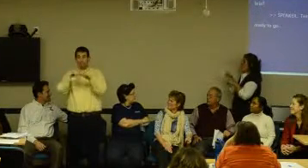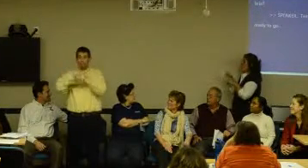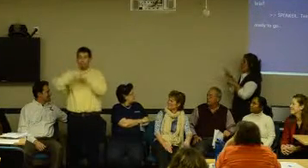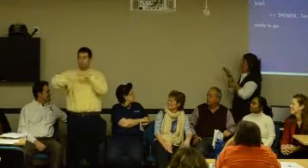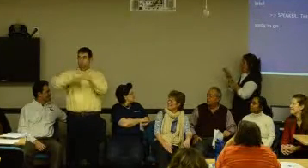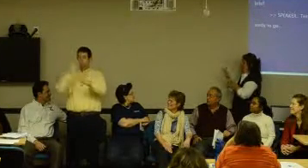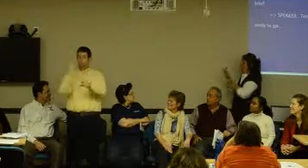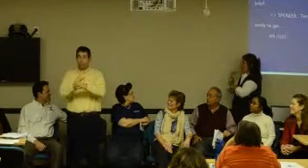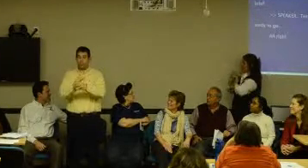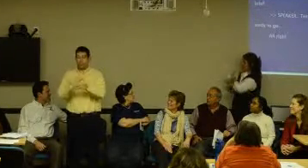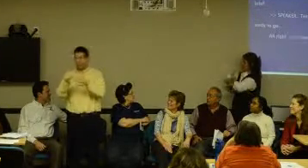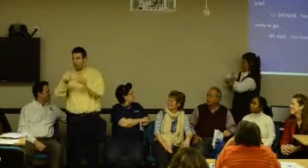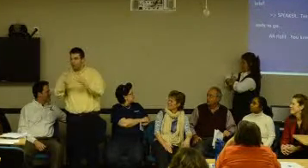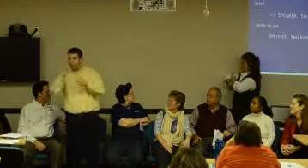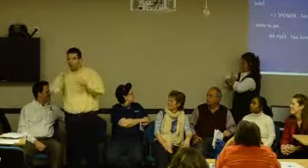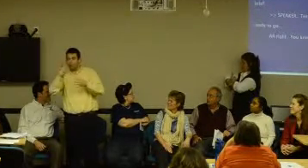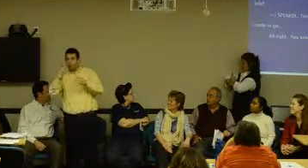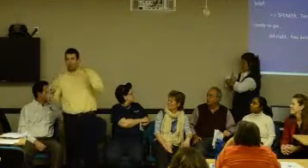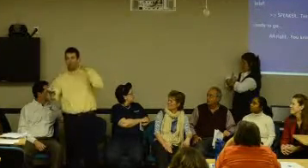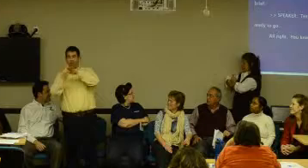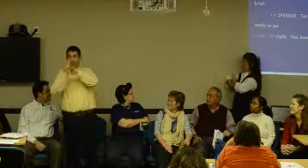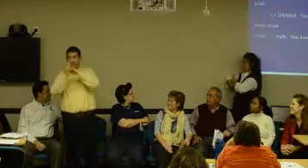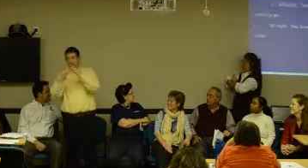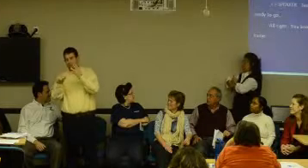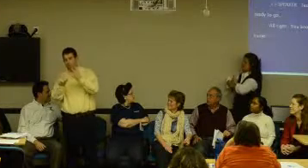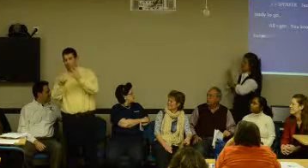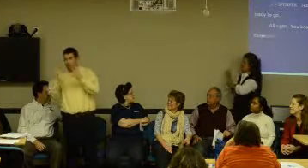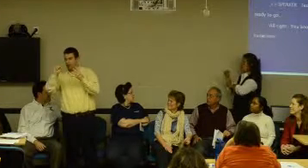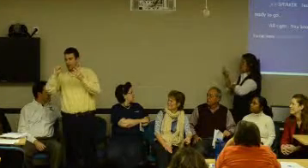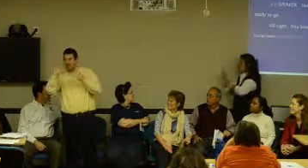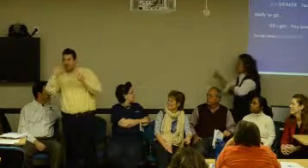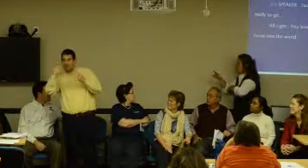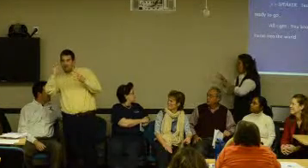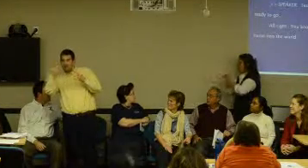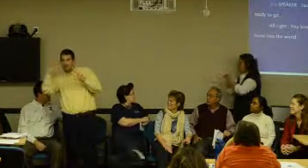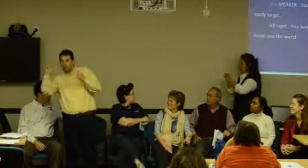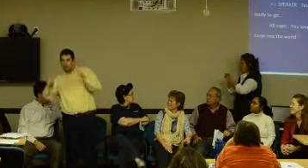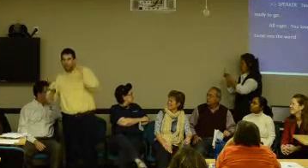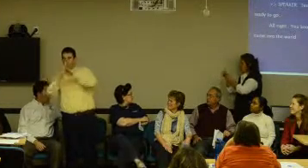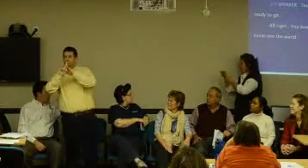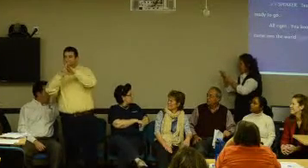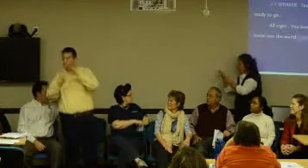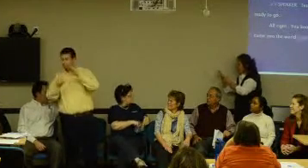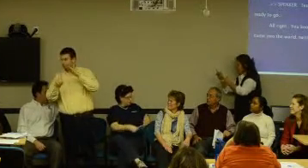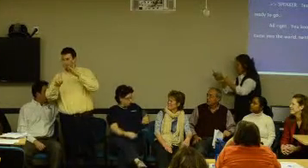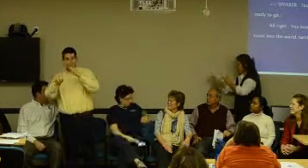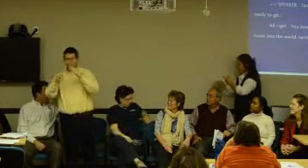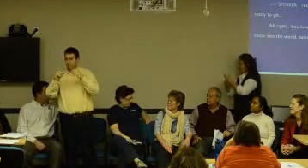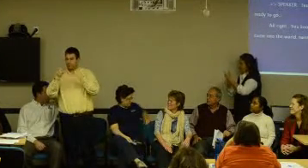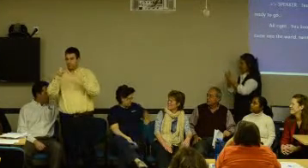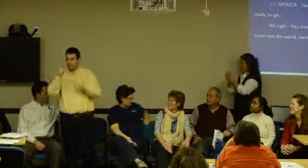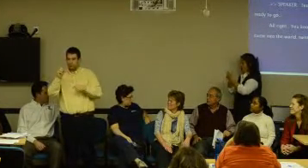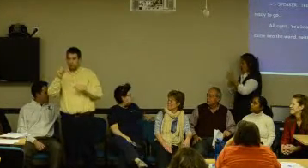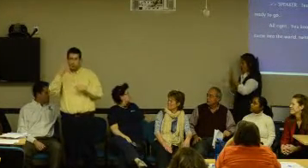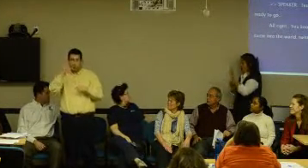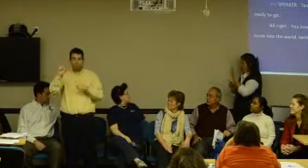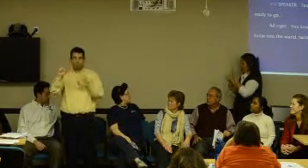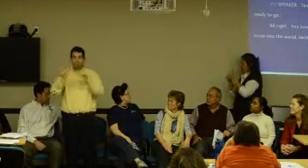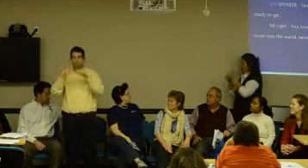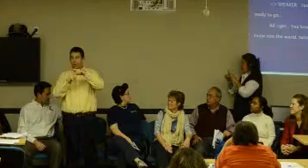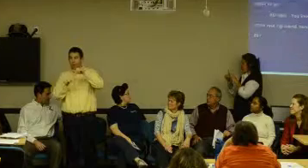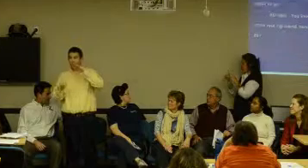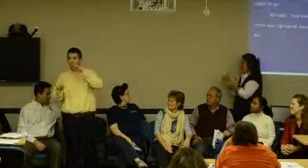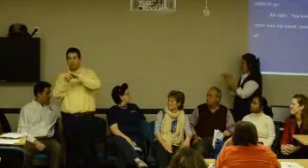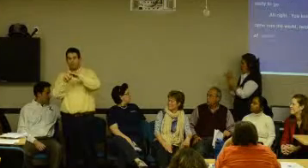You know, once Facebook came into the world, Twitter, LinkedIn, once all those different websites